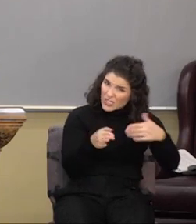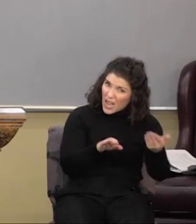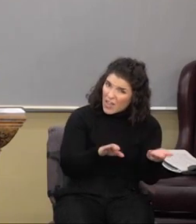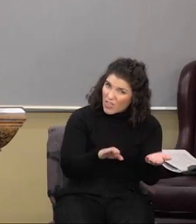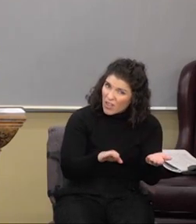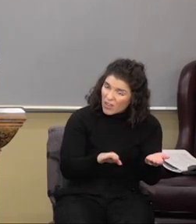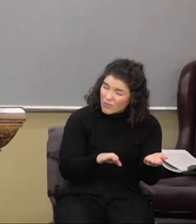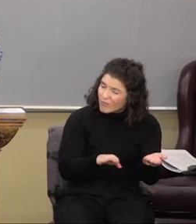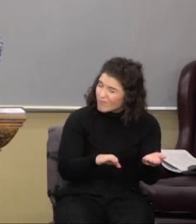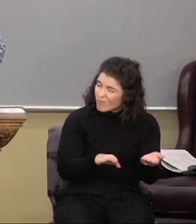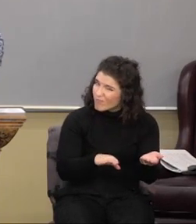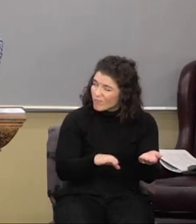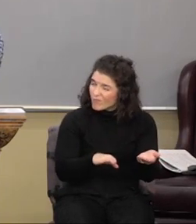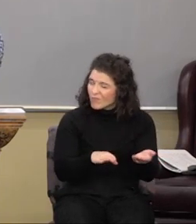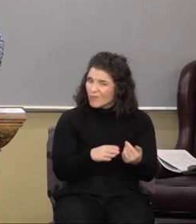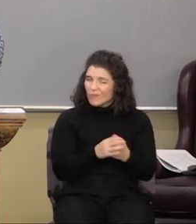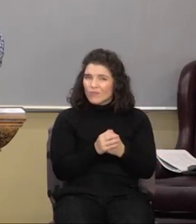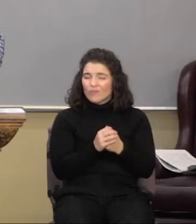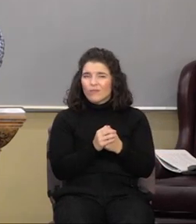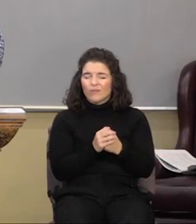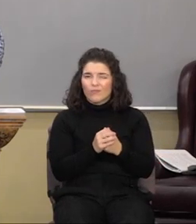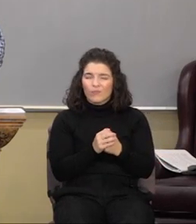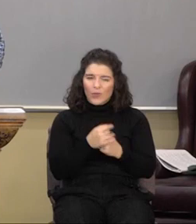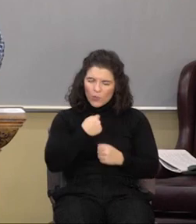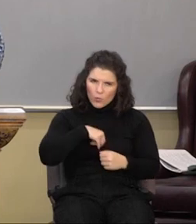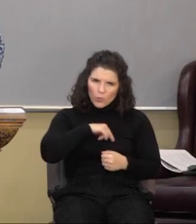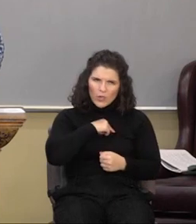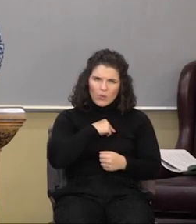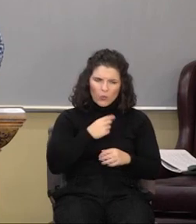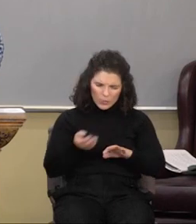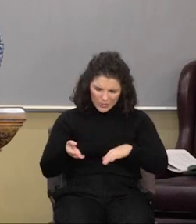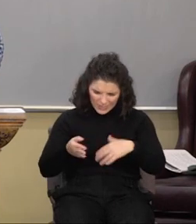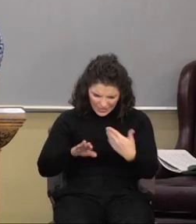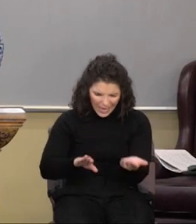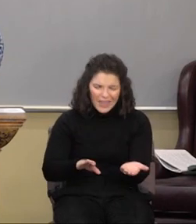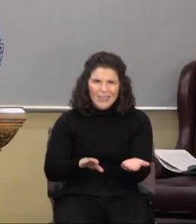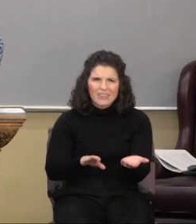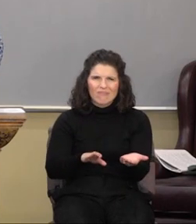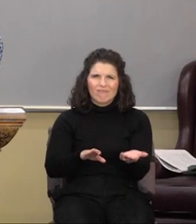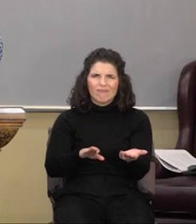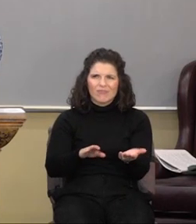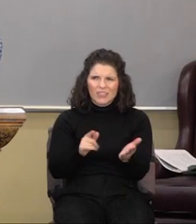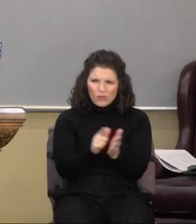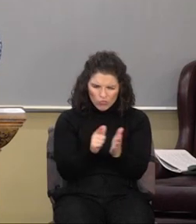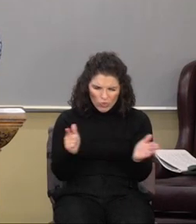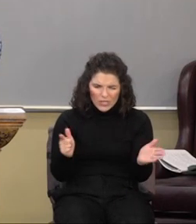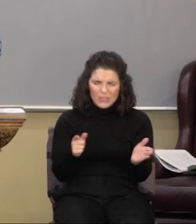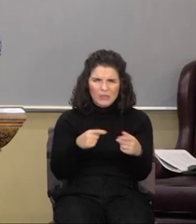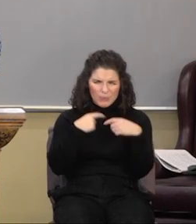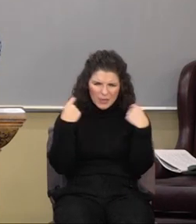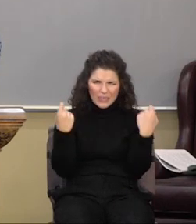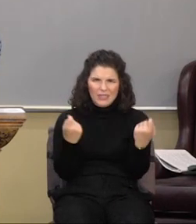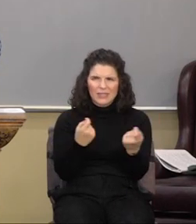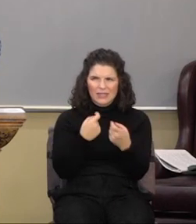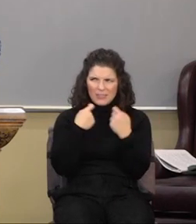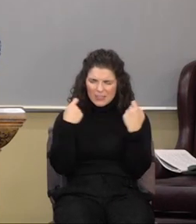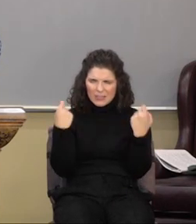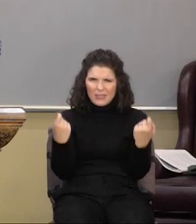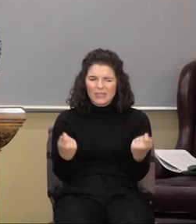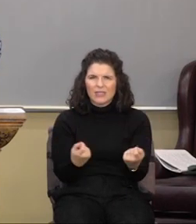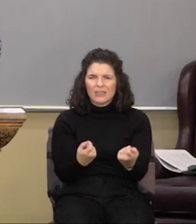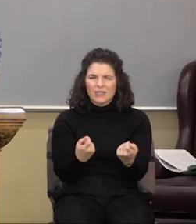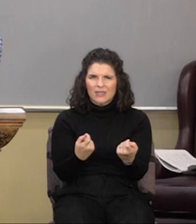Death. We were dead in trespasses and sins.